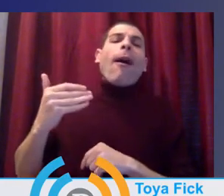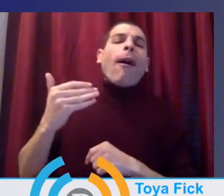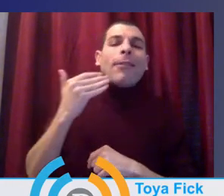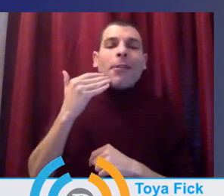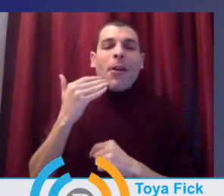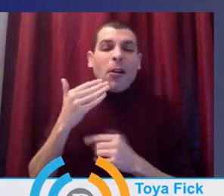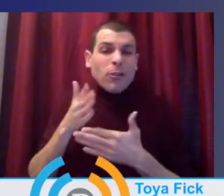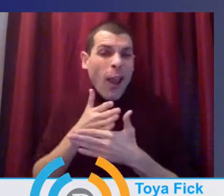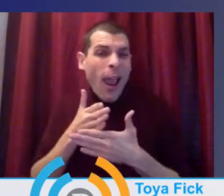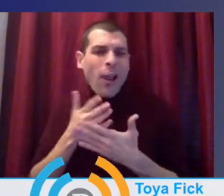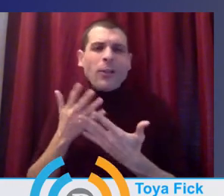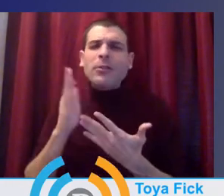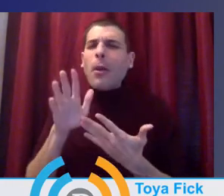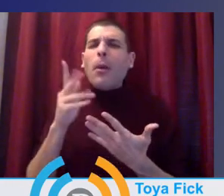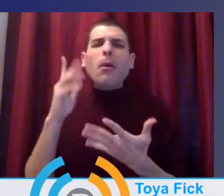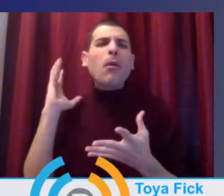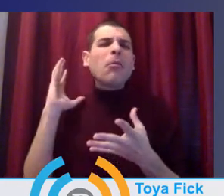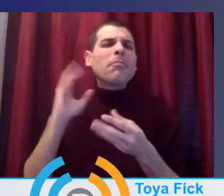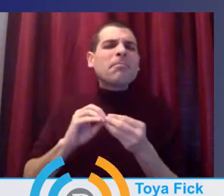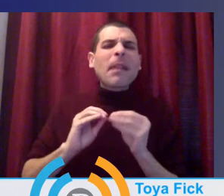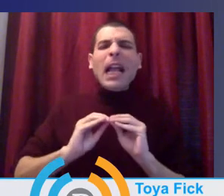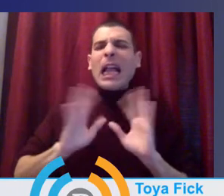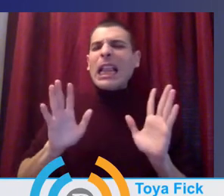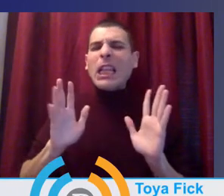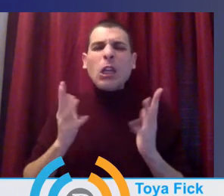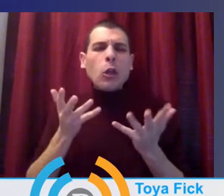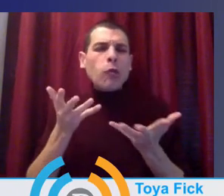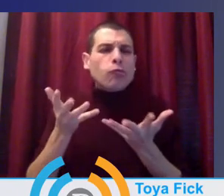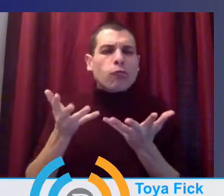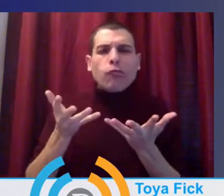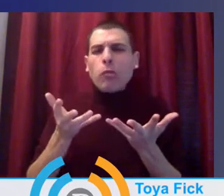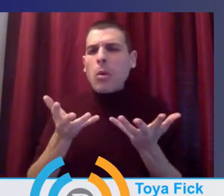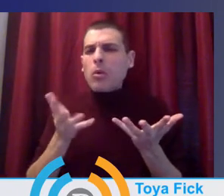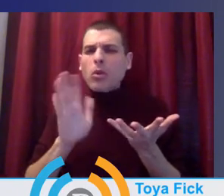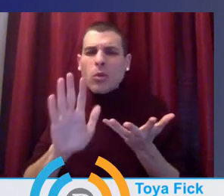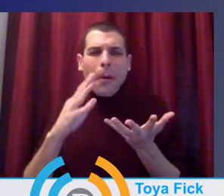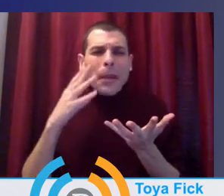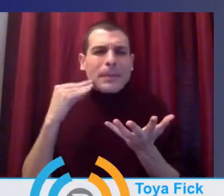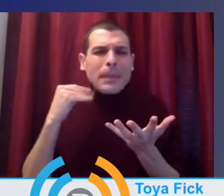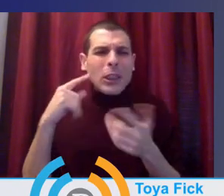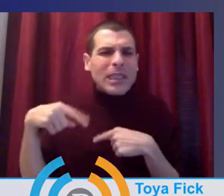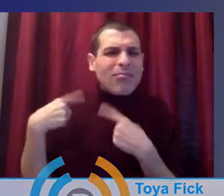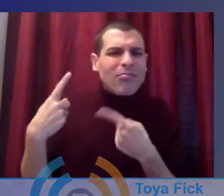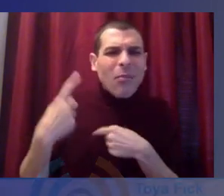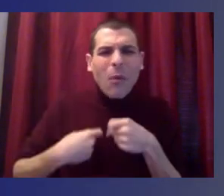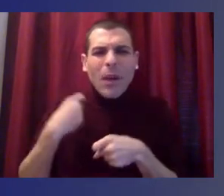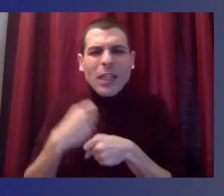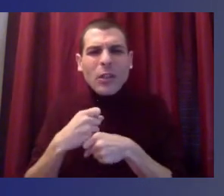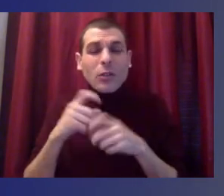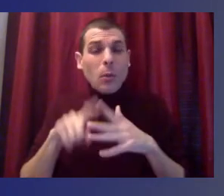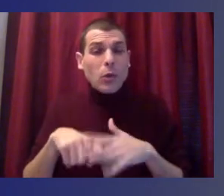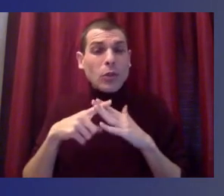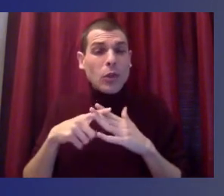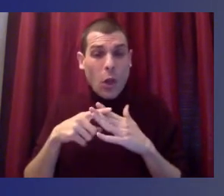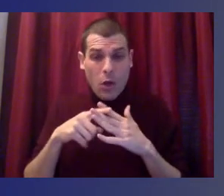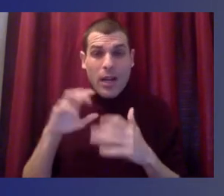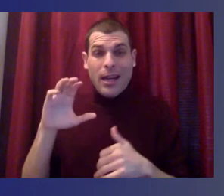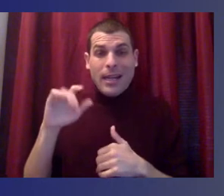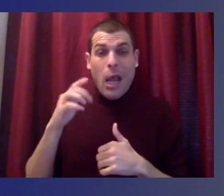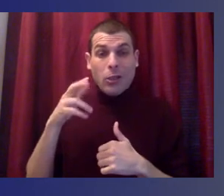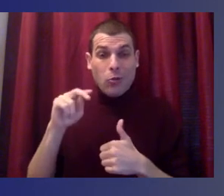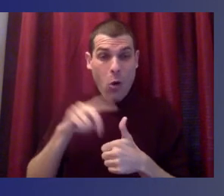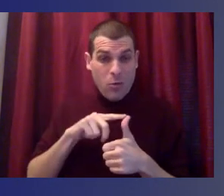more clear picture of what things have been like for you all over the last year. We're going to start with Director Calderon and then move to Dr.